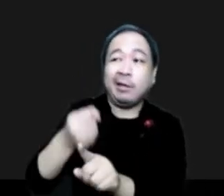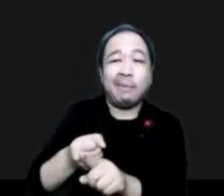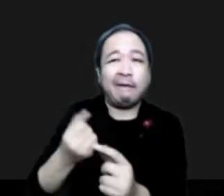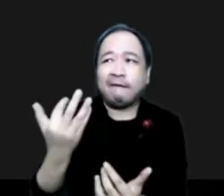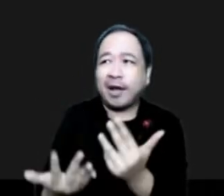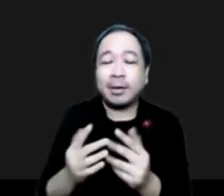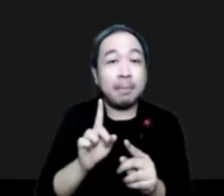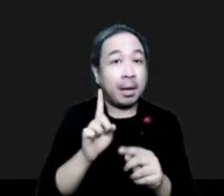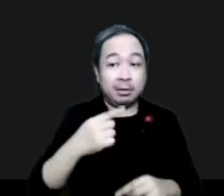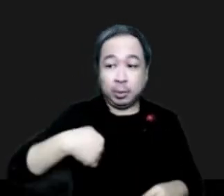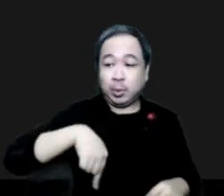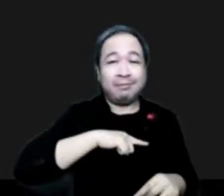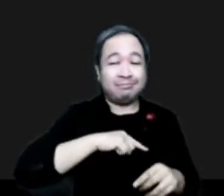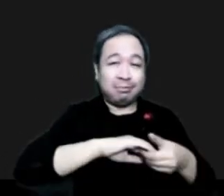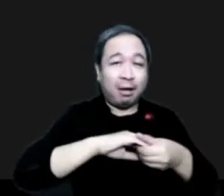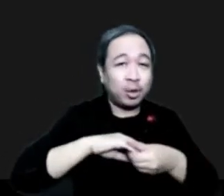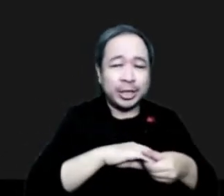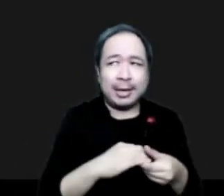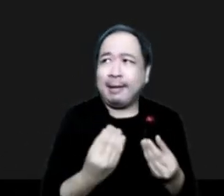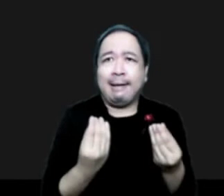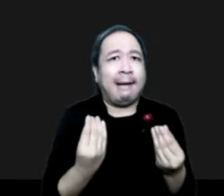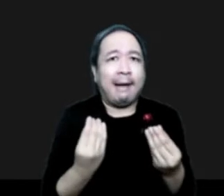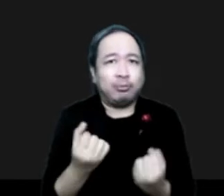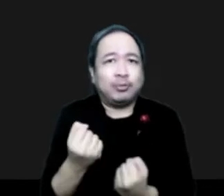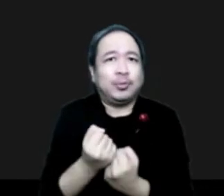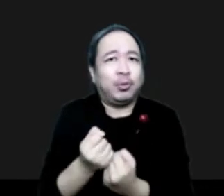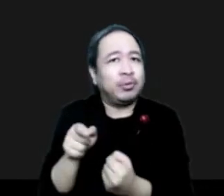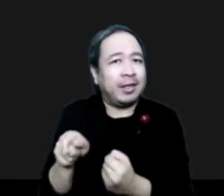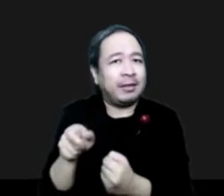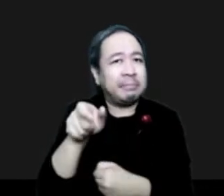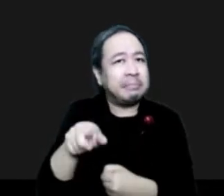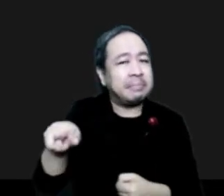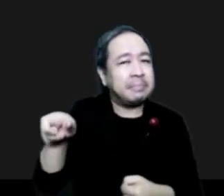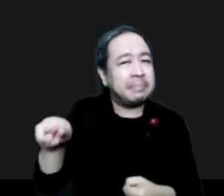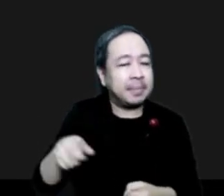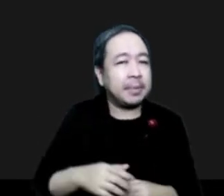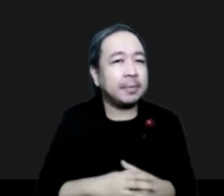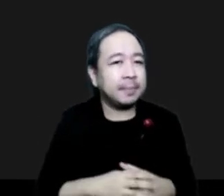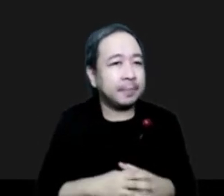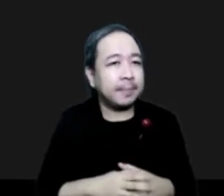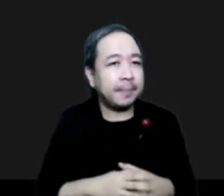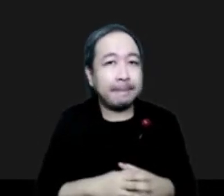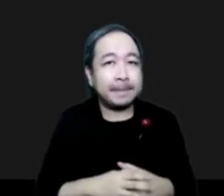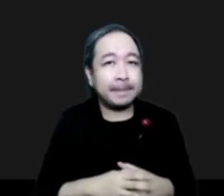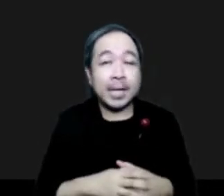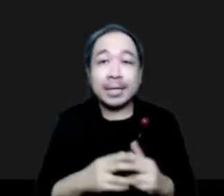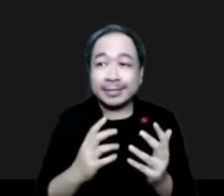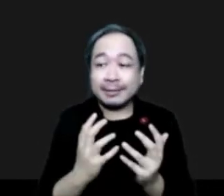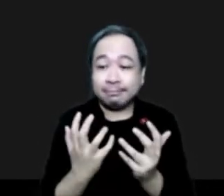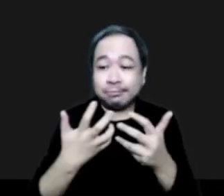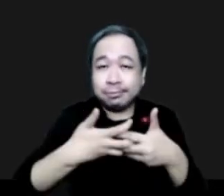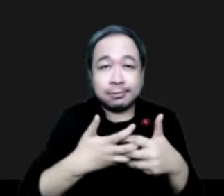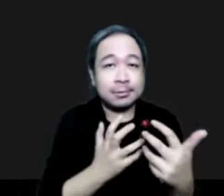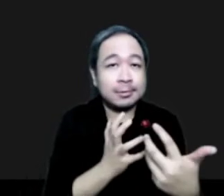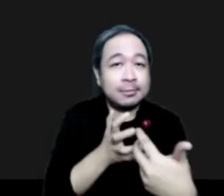By means of conclusion, you think that the integrated fire management which integrates science and fire management